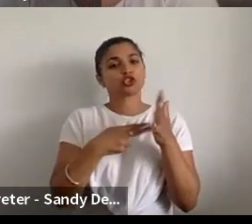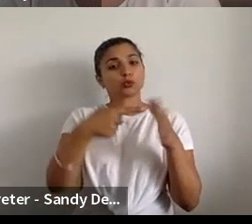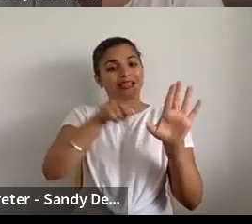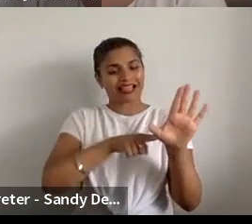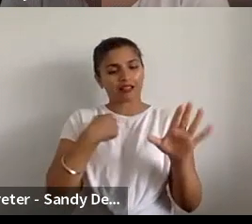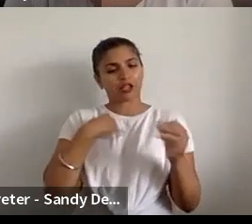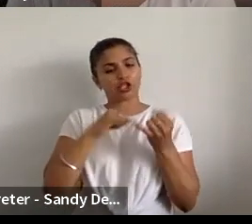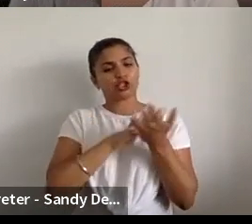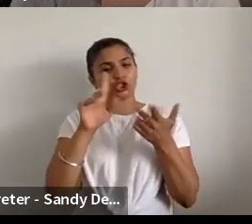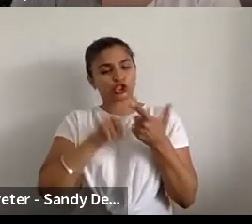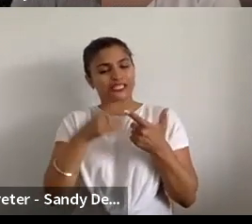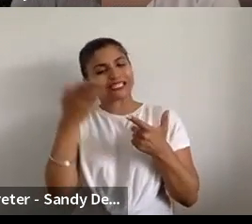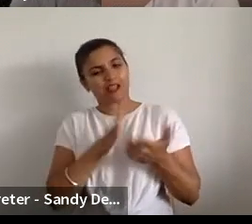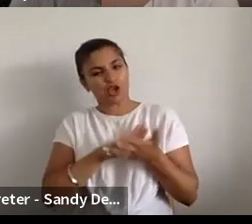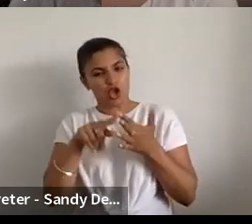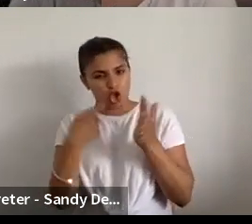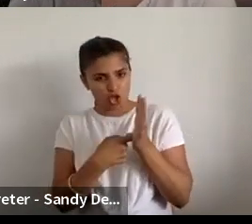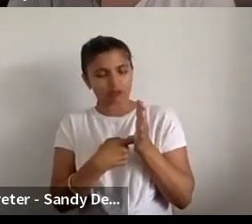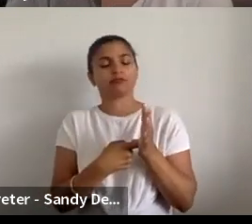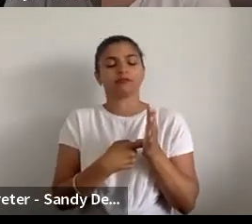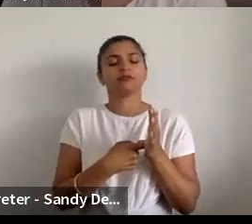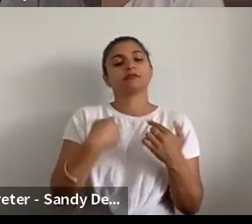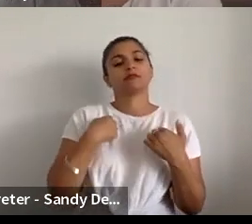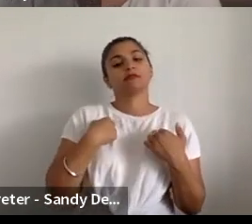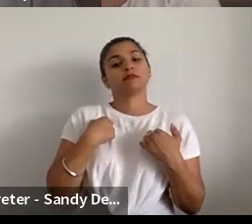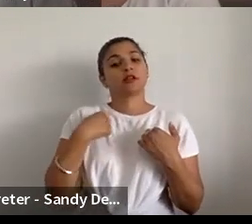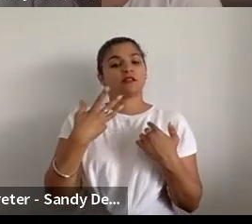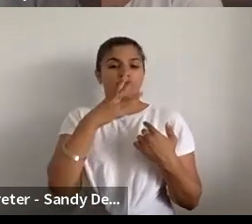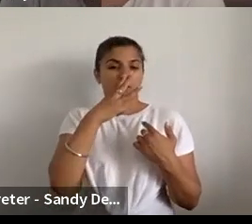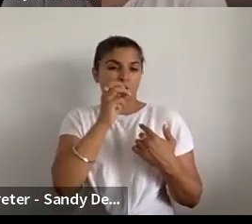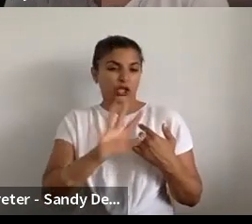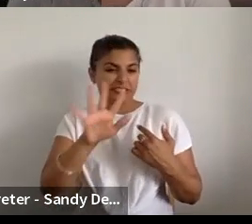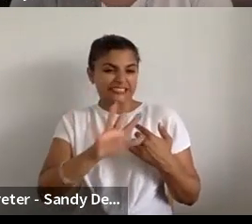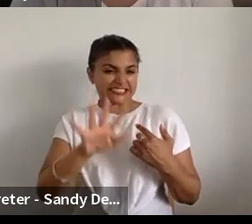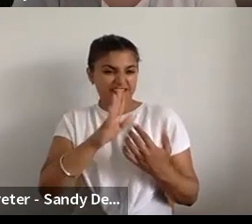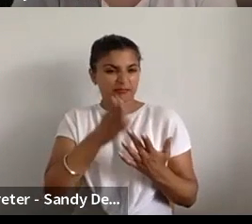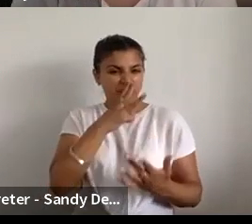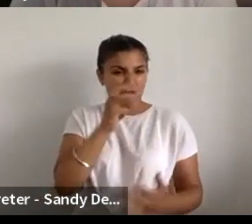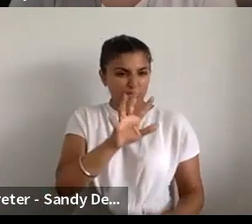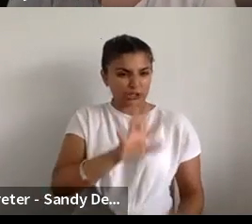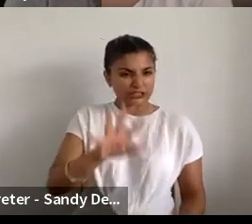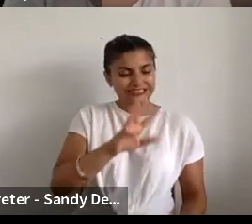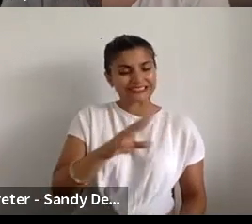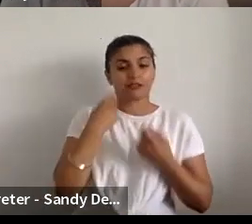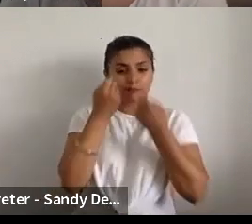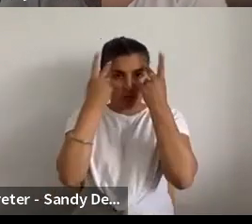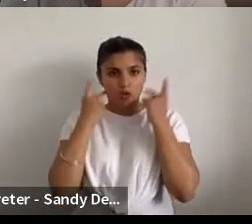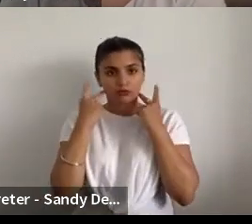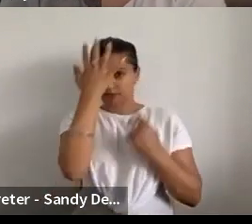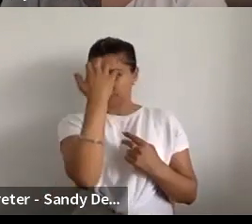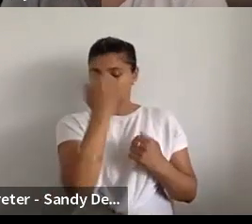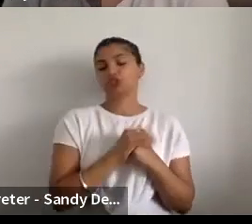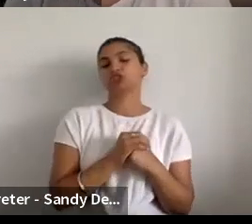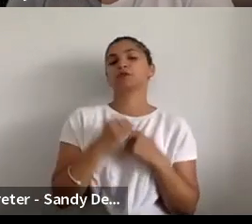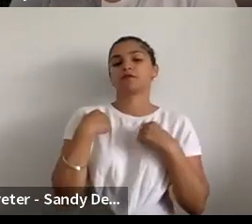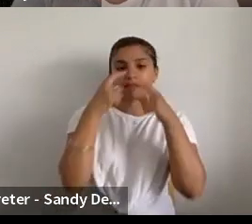I'm a cis white woman in her mid-30s and have shoulder-length pale pink hair and a short fringe, large gold-framed